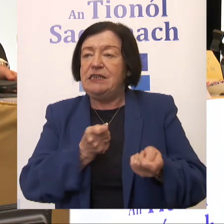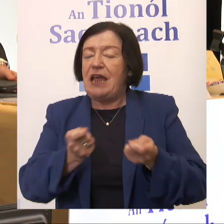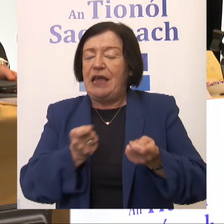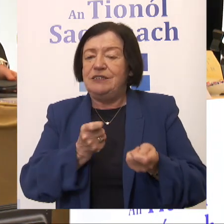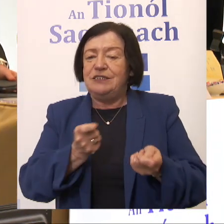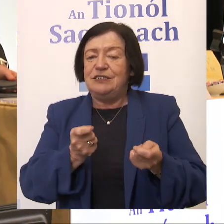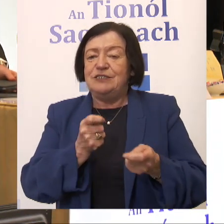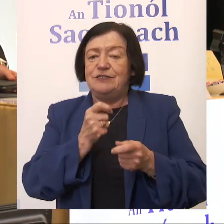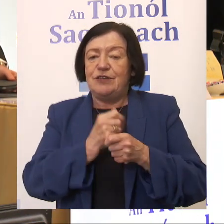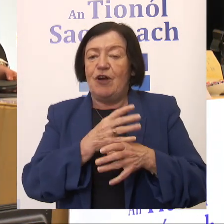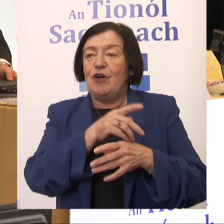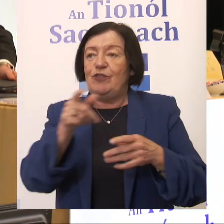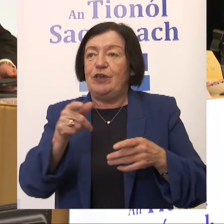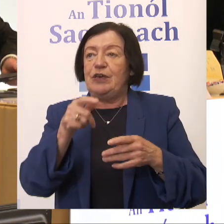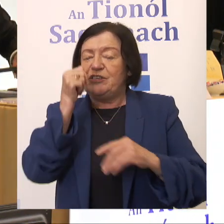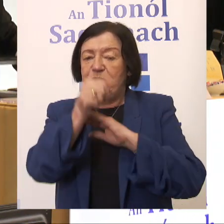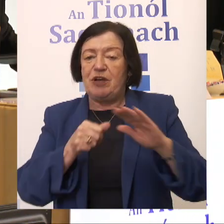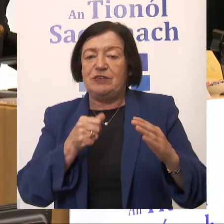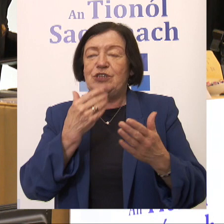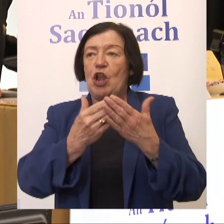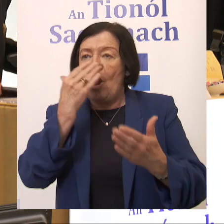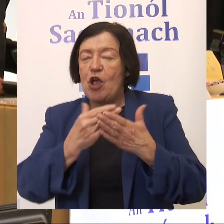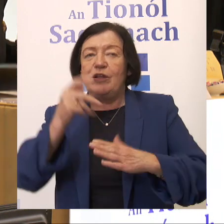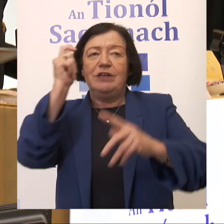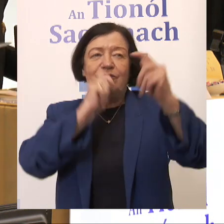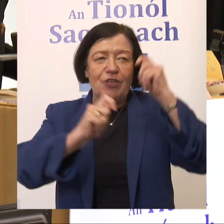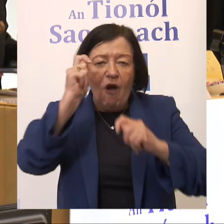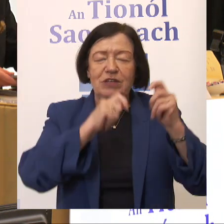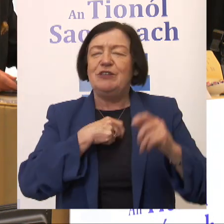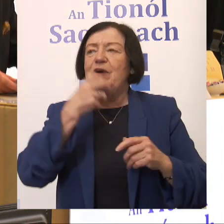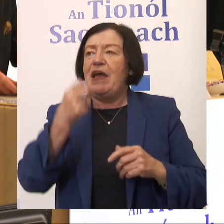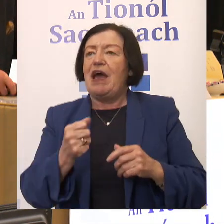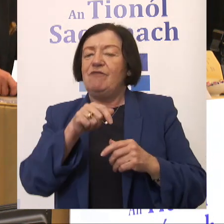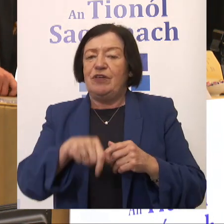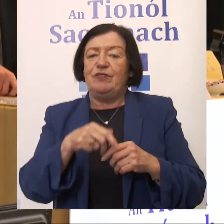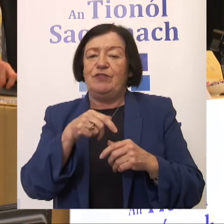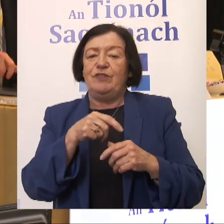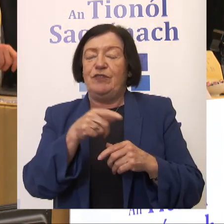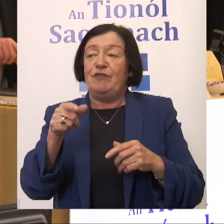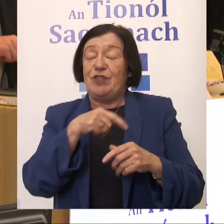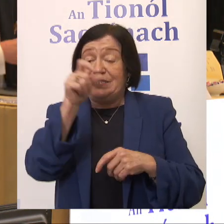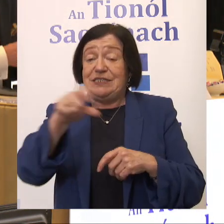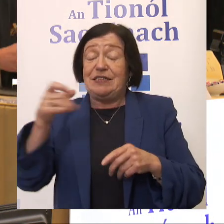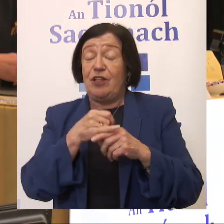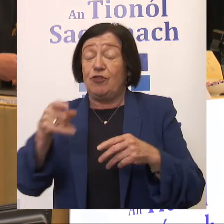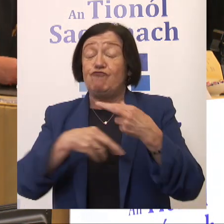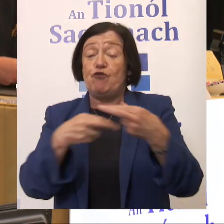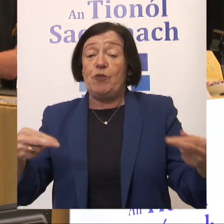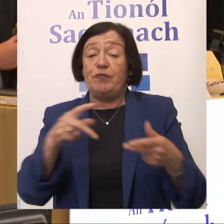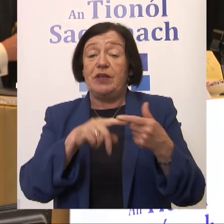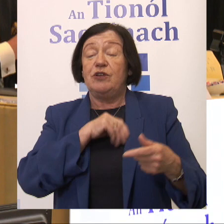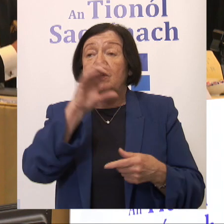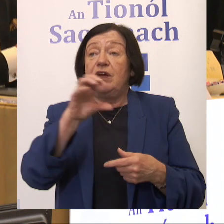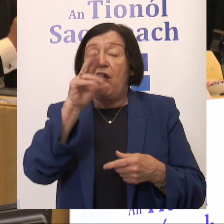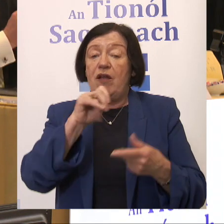experience, the learning, the thoughts and opinions that we have from our free citizens in the room. So to Caroline